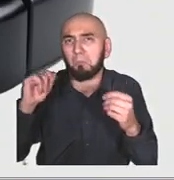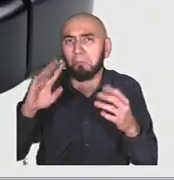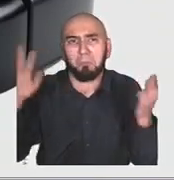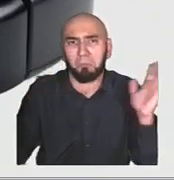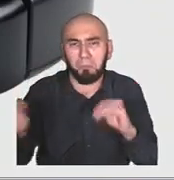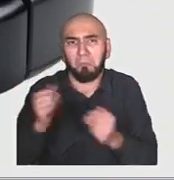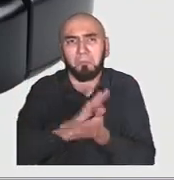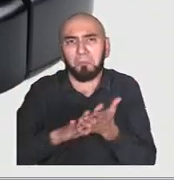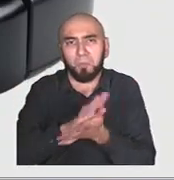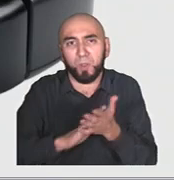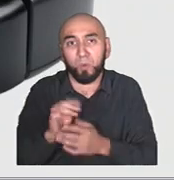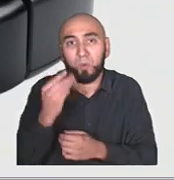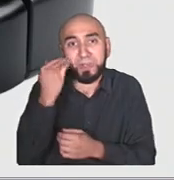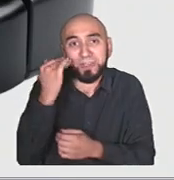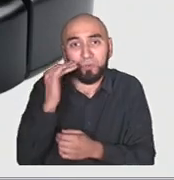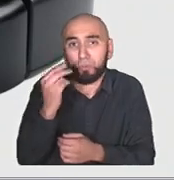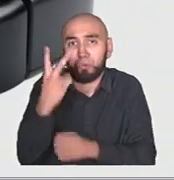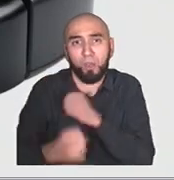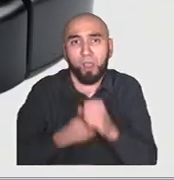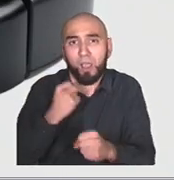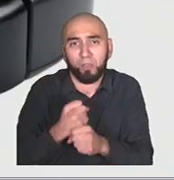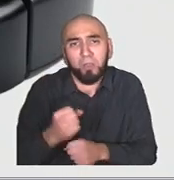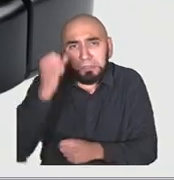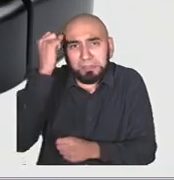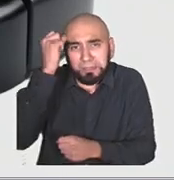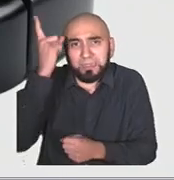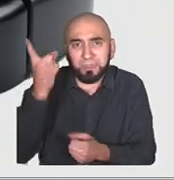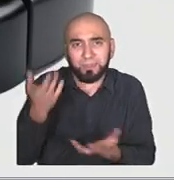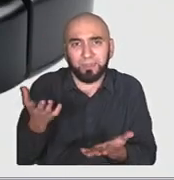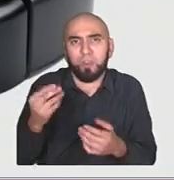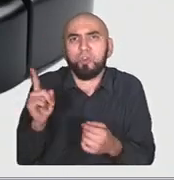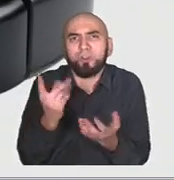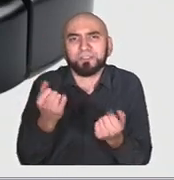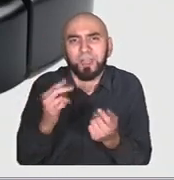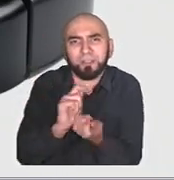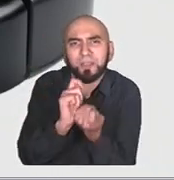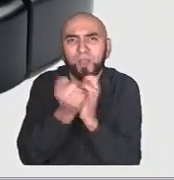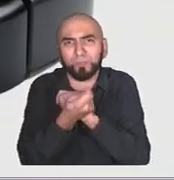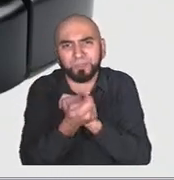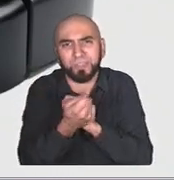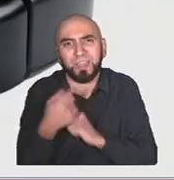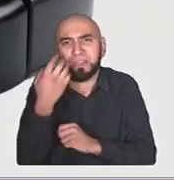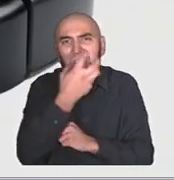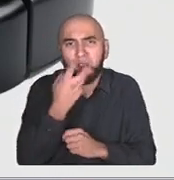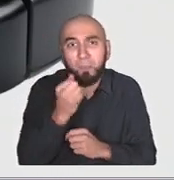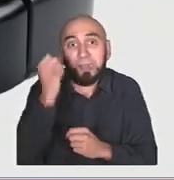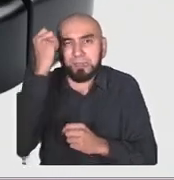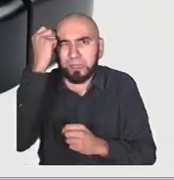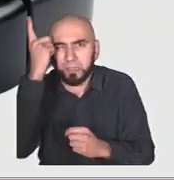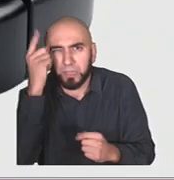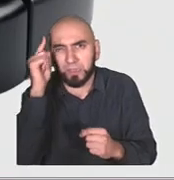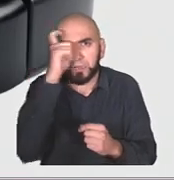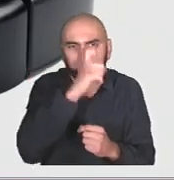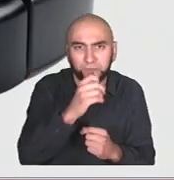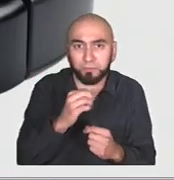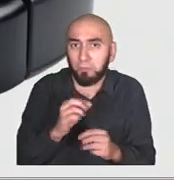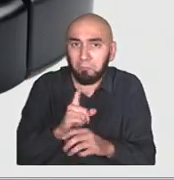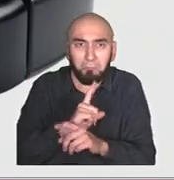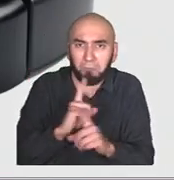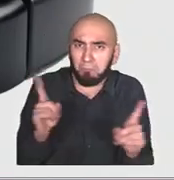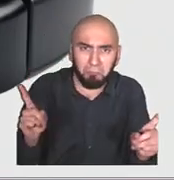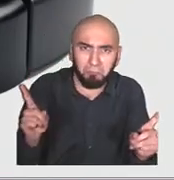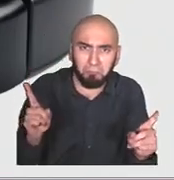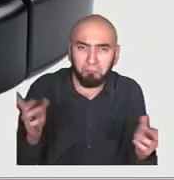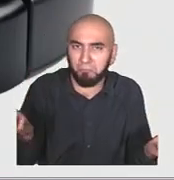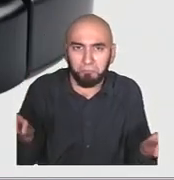You don't have to translate this into a bunch of different languages to have somebody understand that the vacuum is done or it's stuck. And